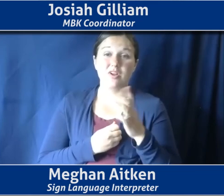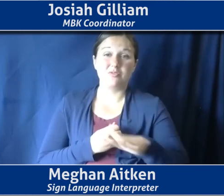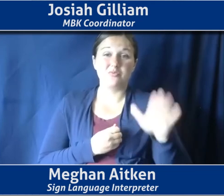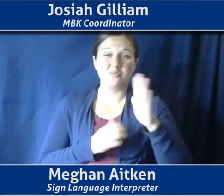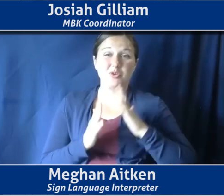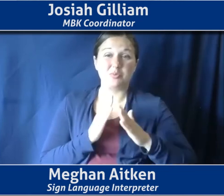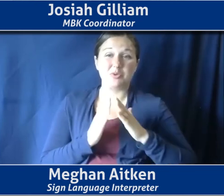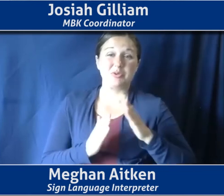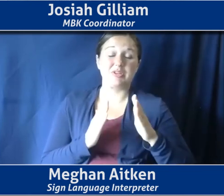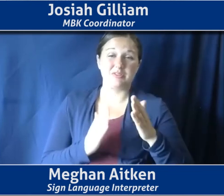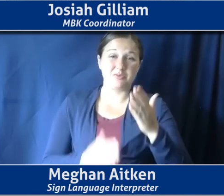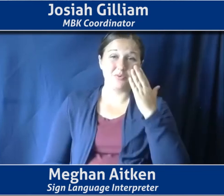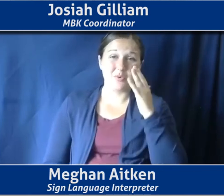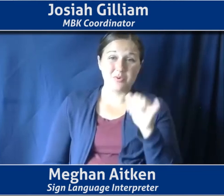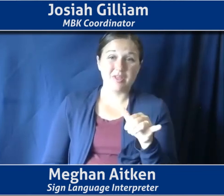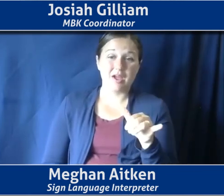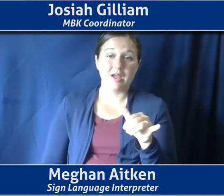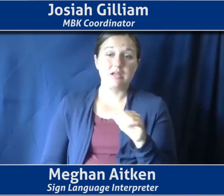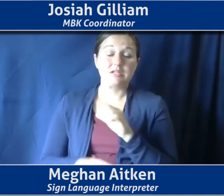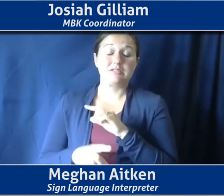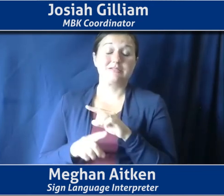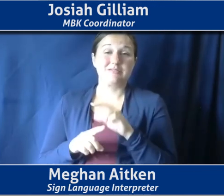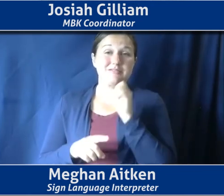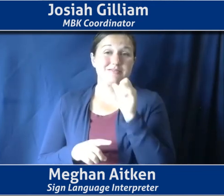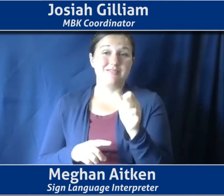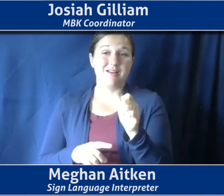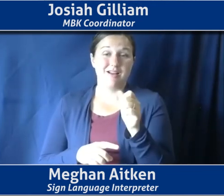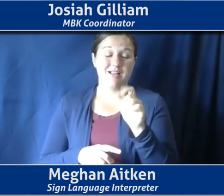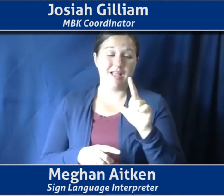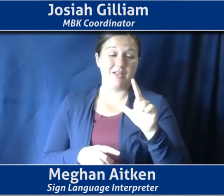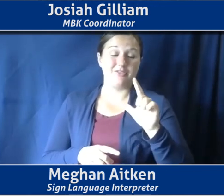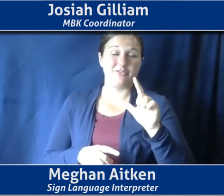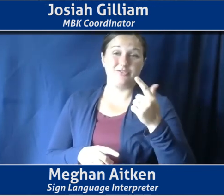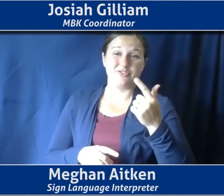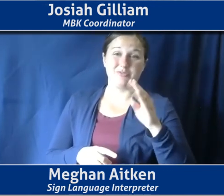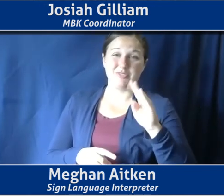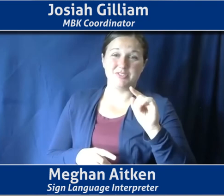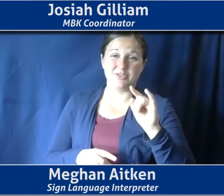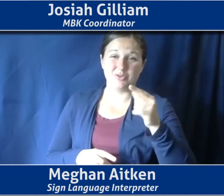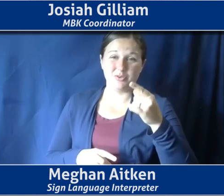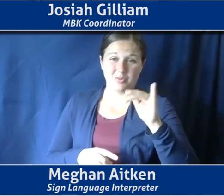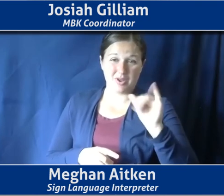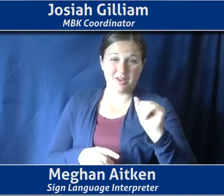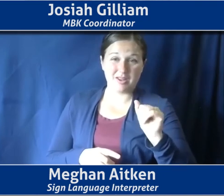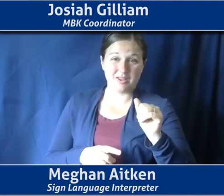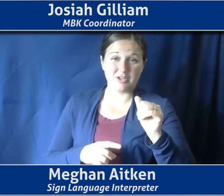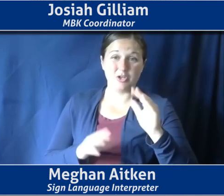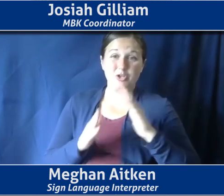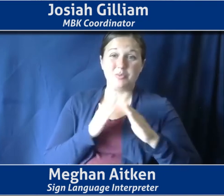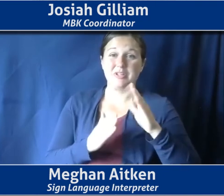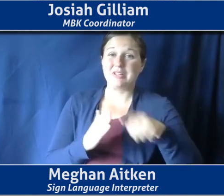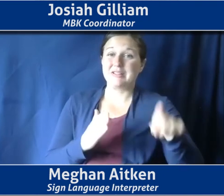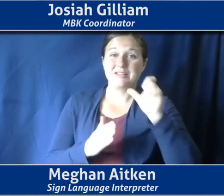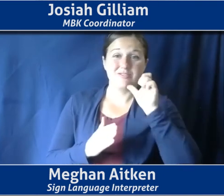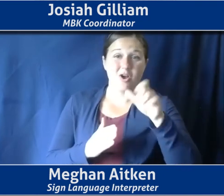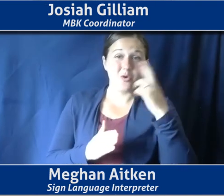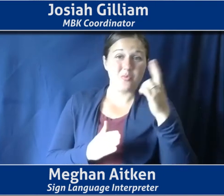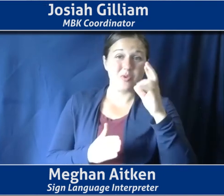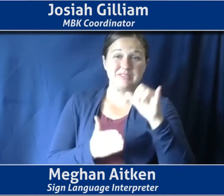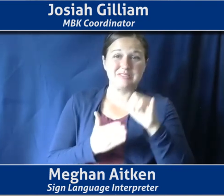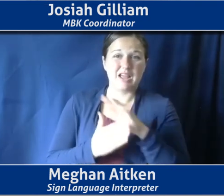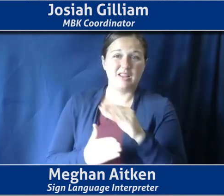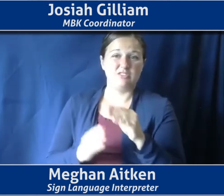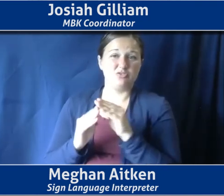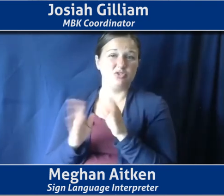Um, and not any, everybody in the general community knows that. So, you know, it is, it's part of it is looking at what are the protections we have now?